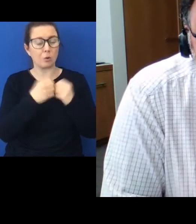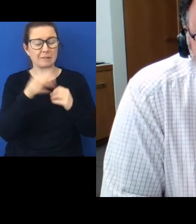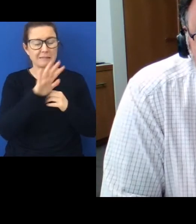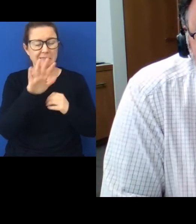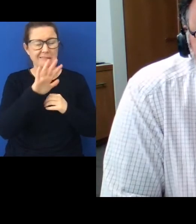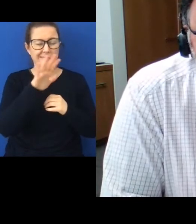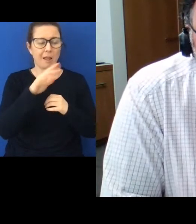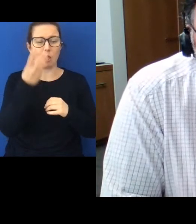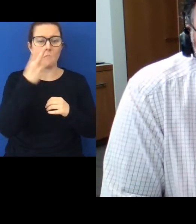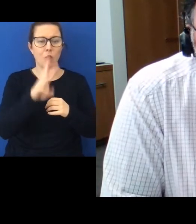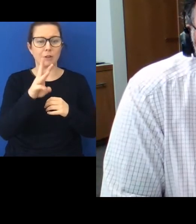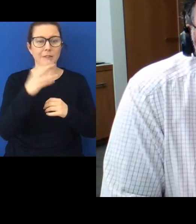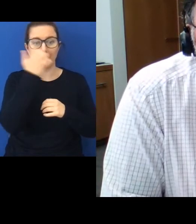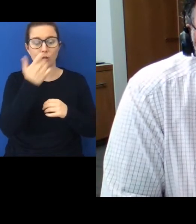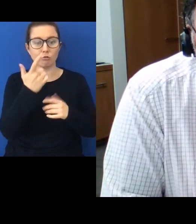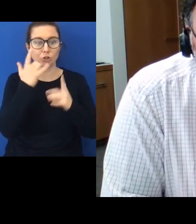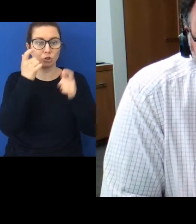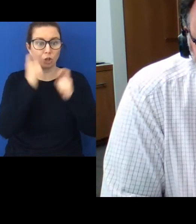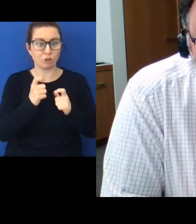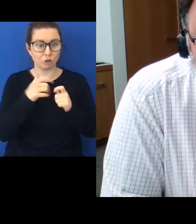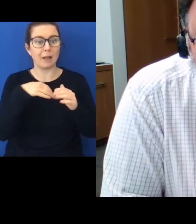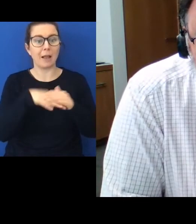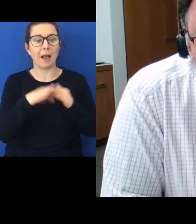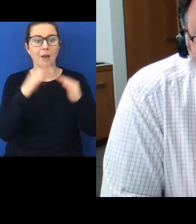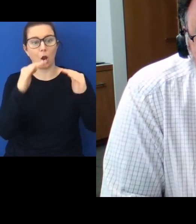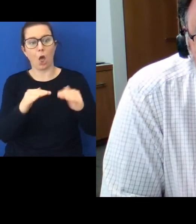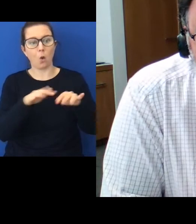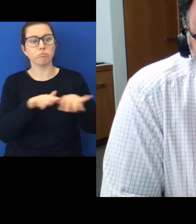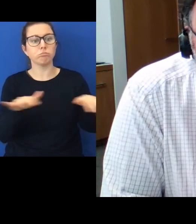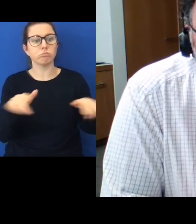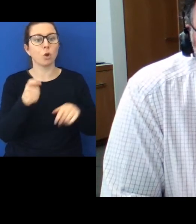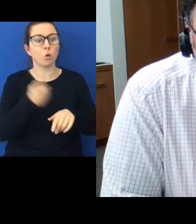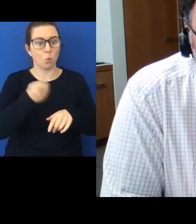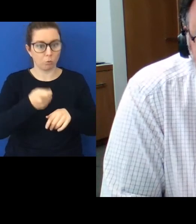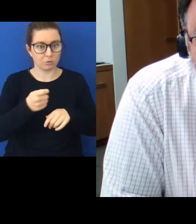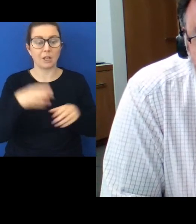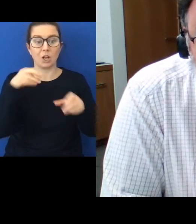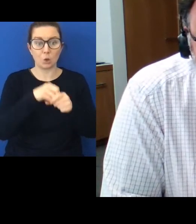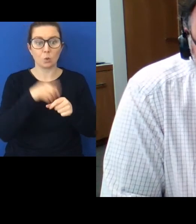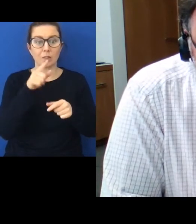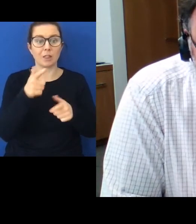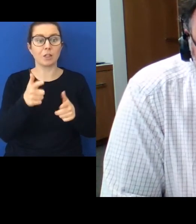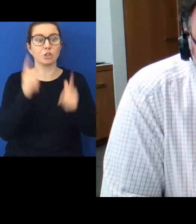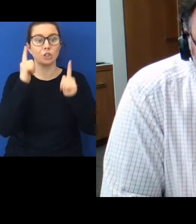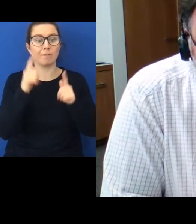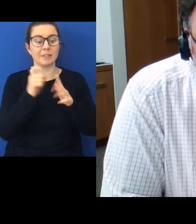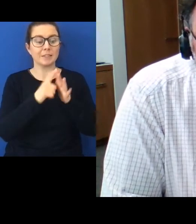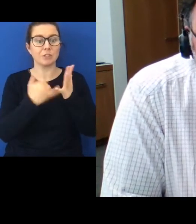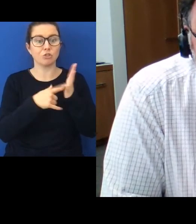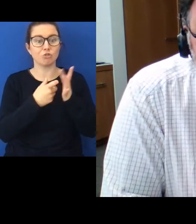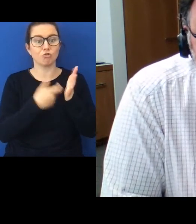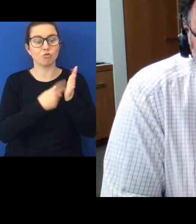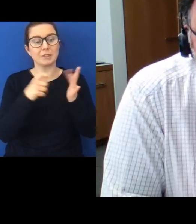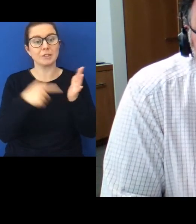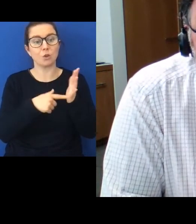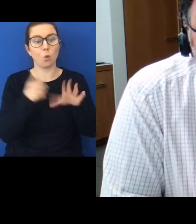in the lower courts, including the chief district court judge, who is Māori,